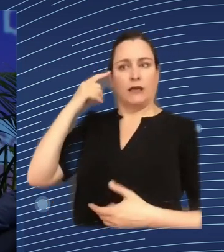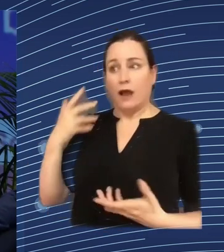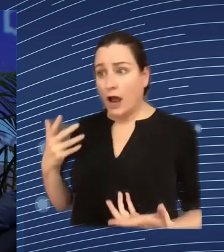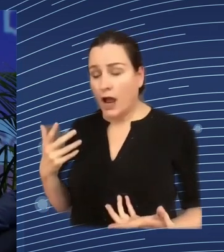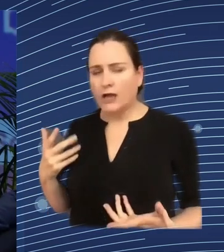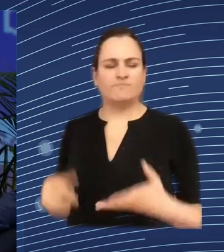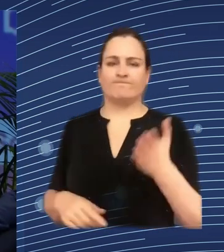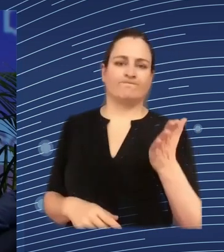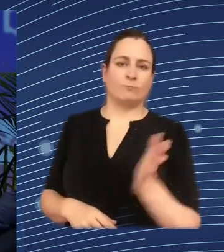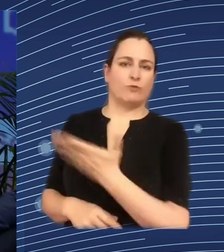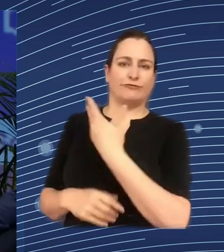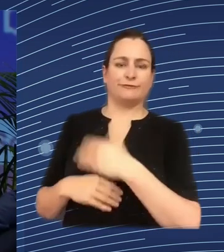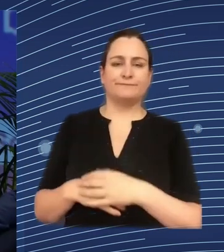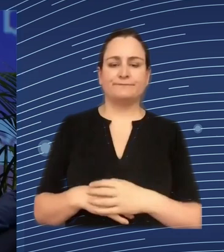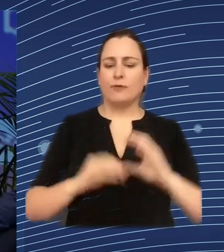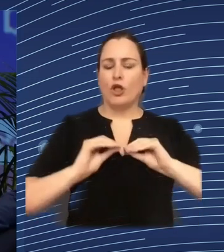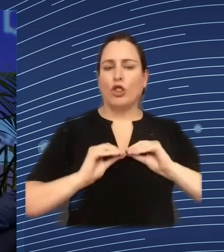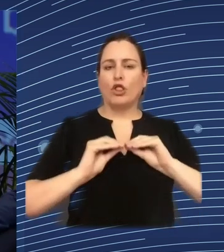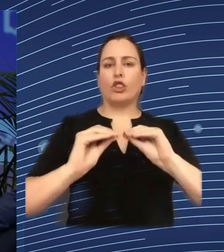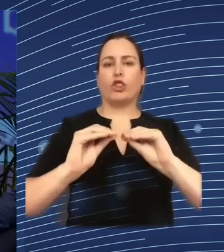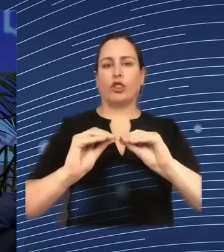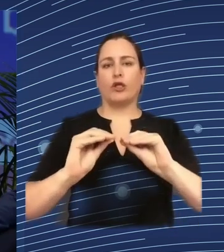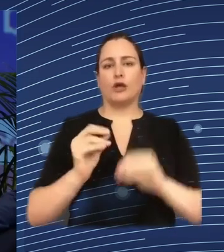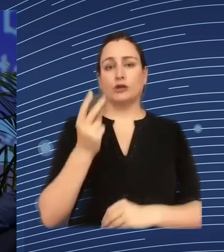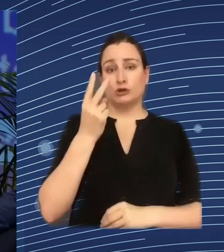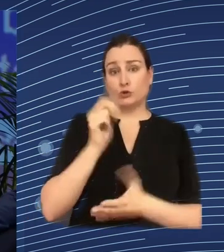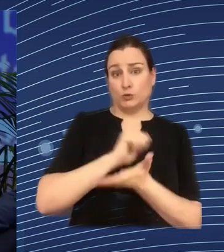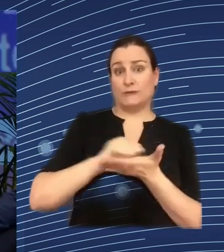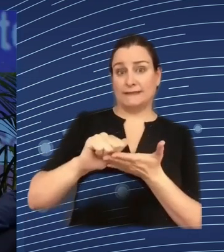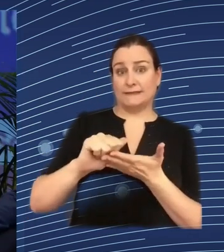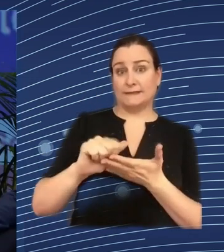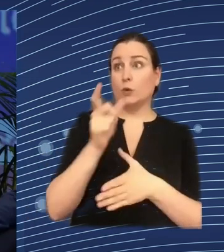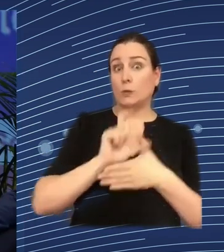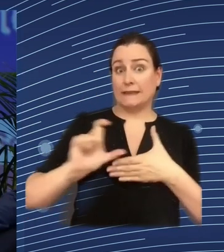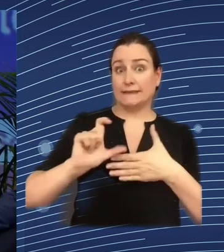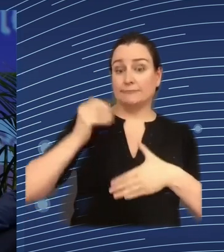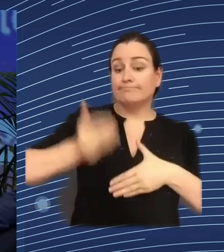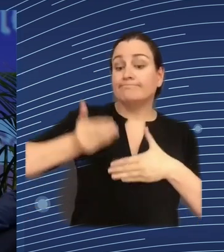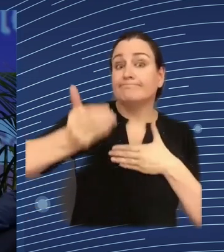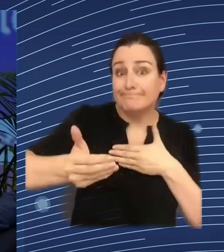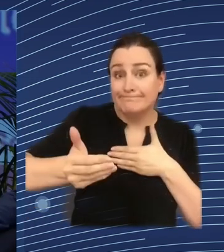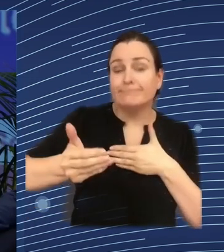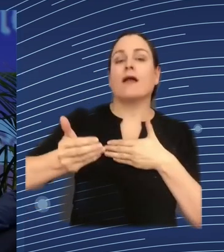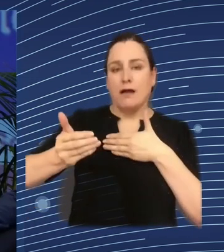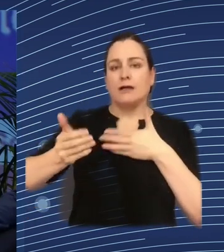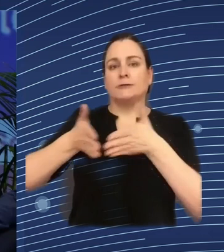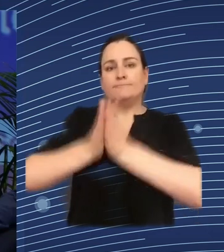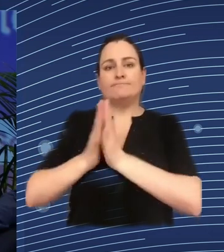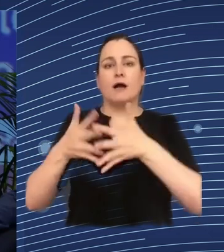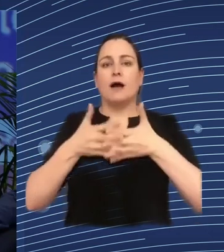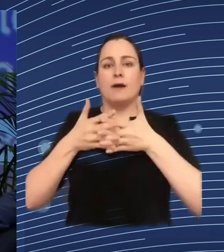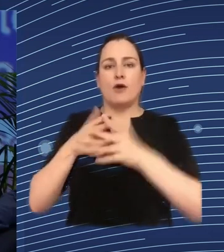two weeks later from California because there was literally nobody in Britain nobody in Europe that could explain why this worker